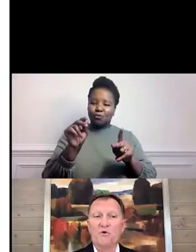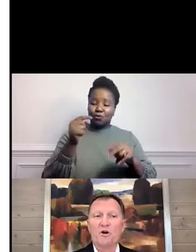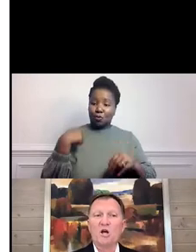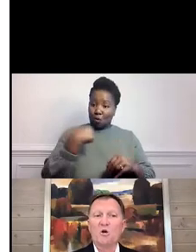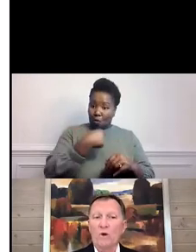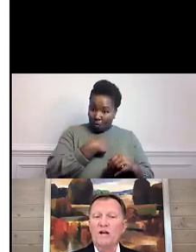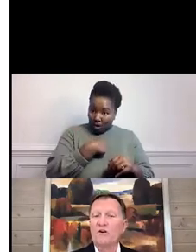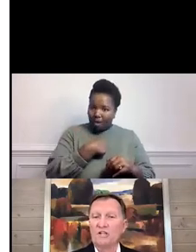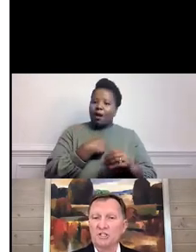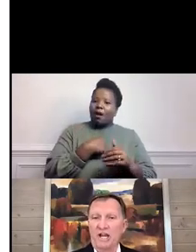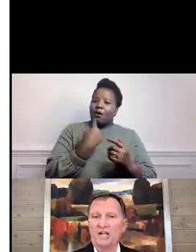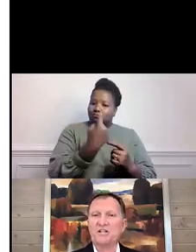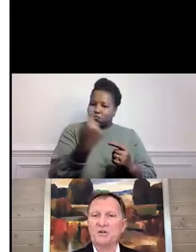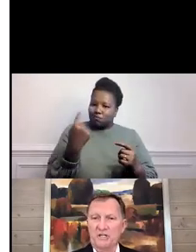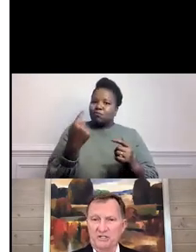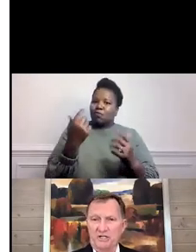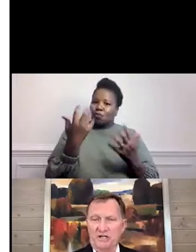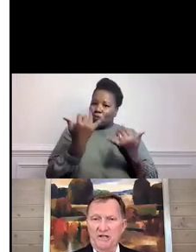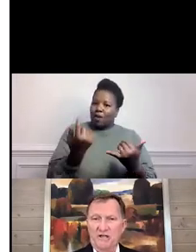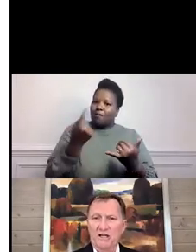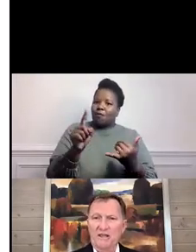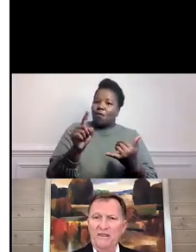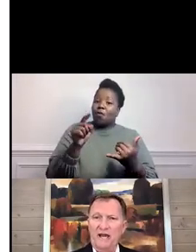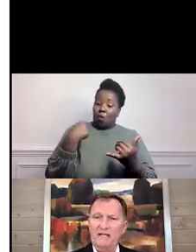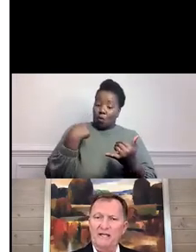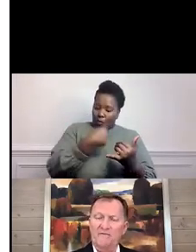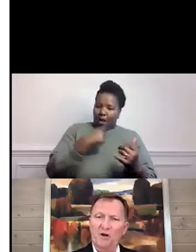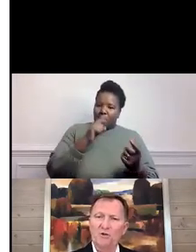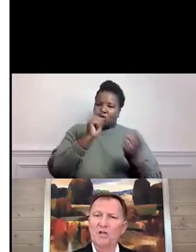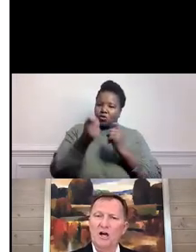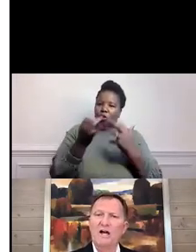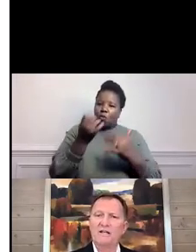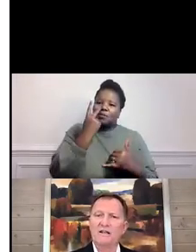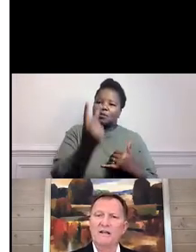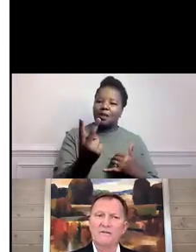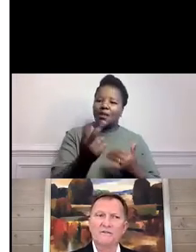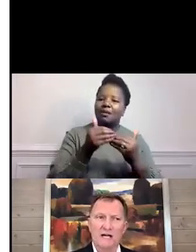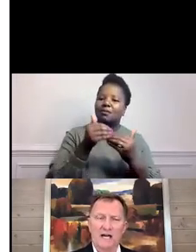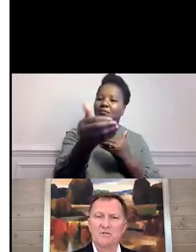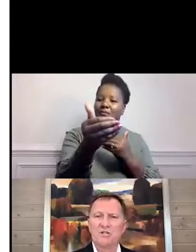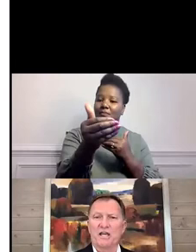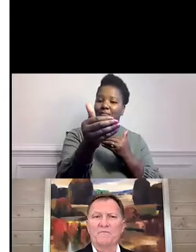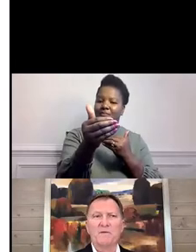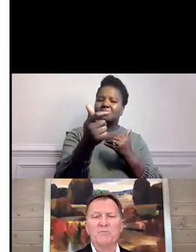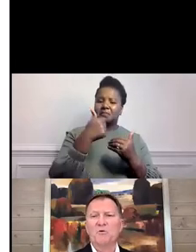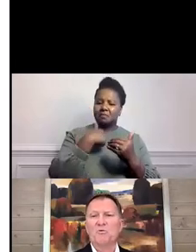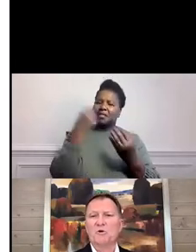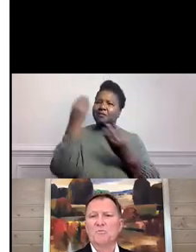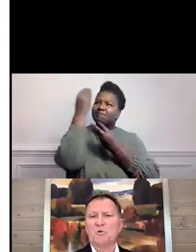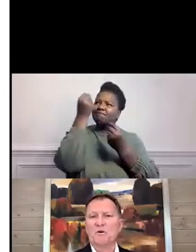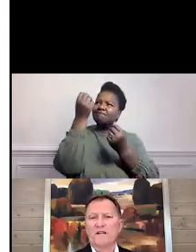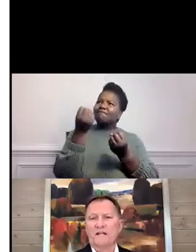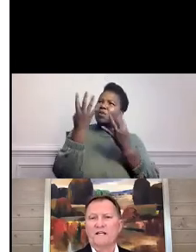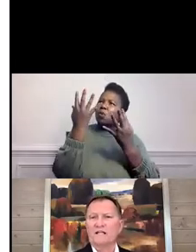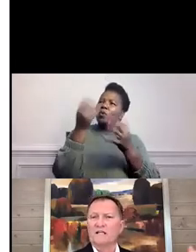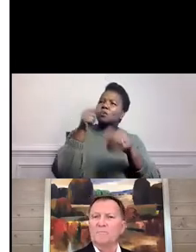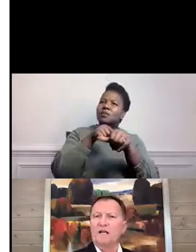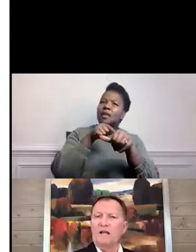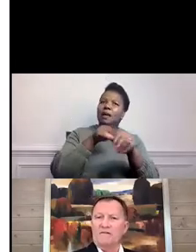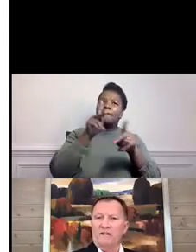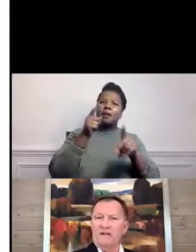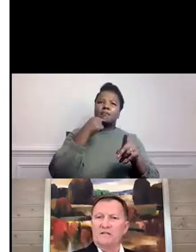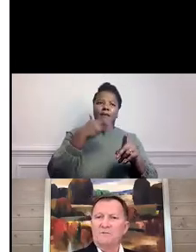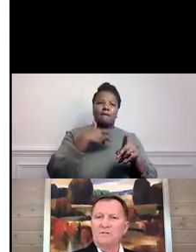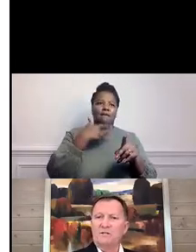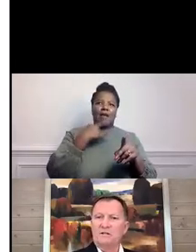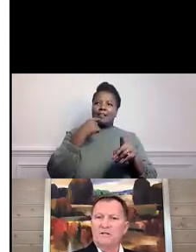waiting for. We are the change that we seek. That it felt a lot of times that people were more feeling a little bit